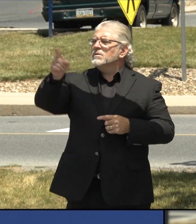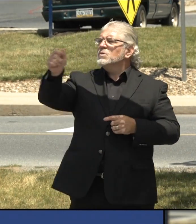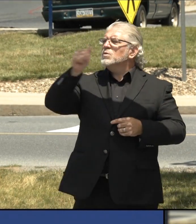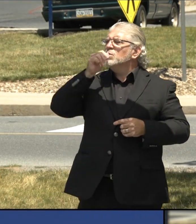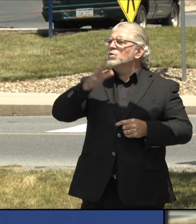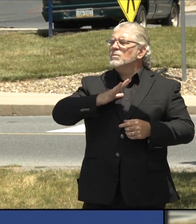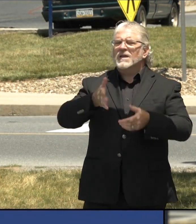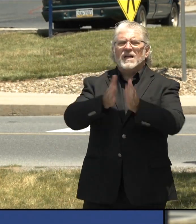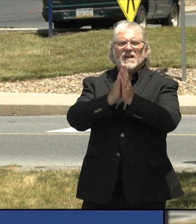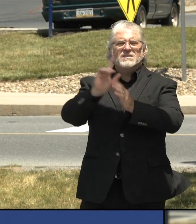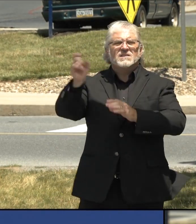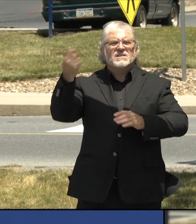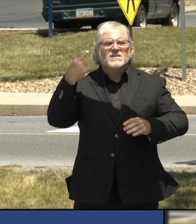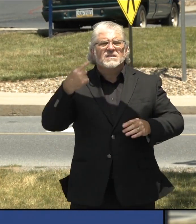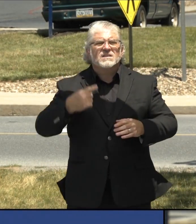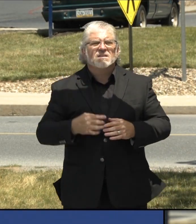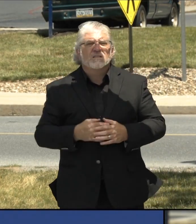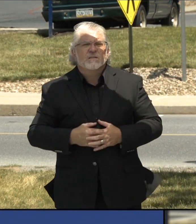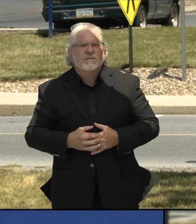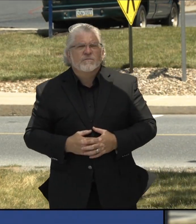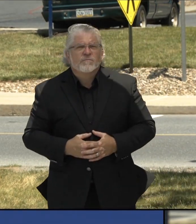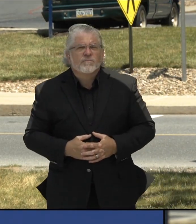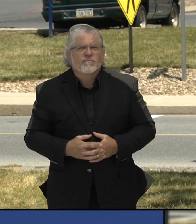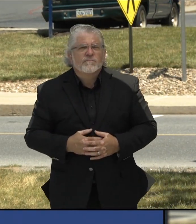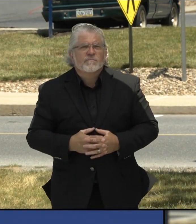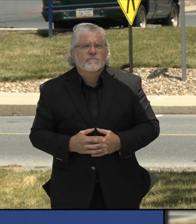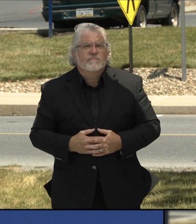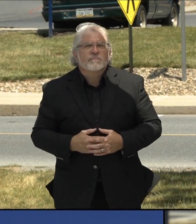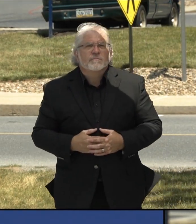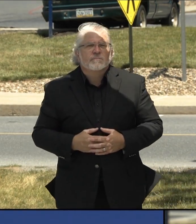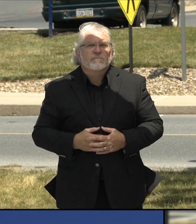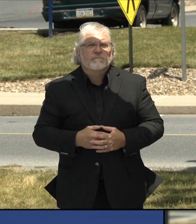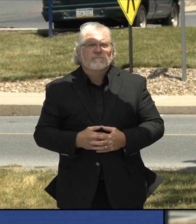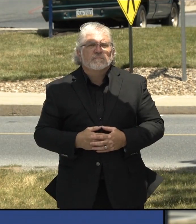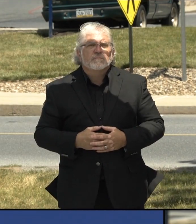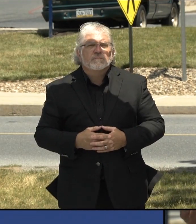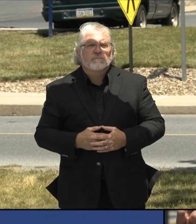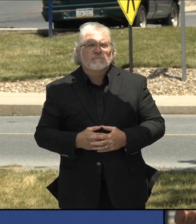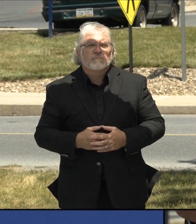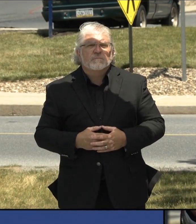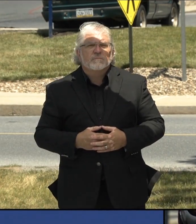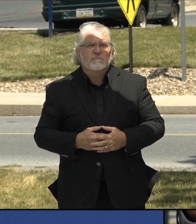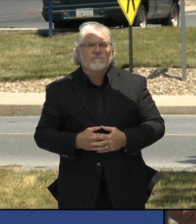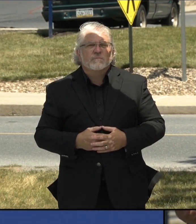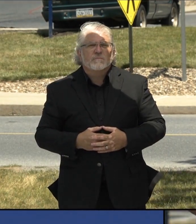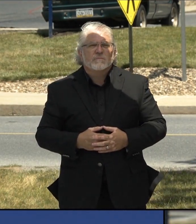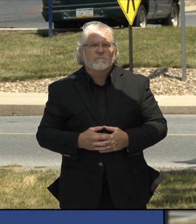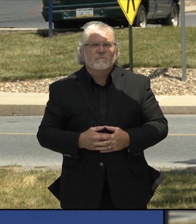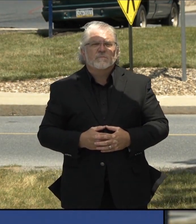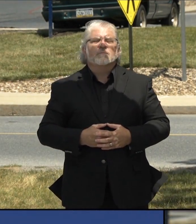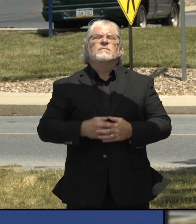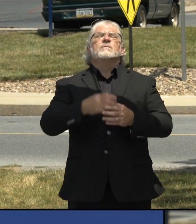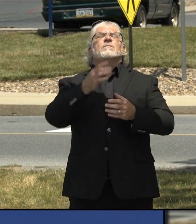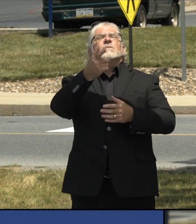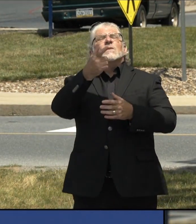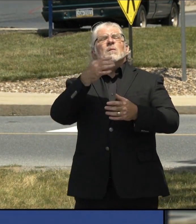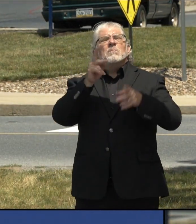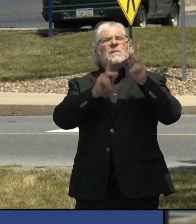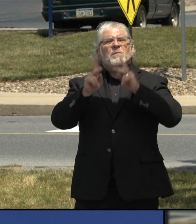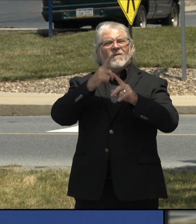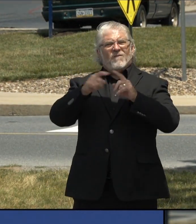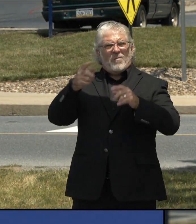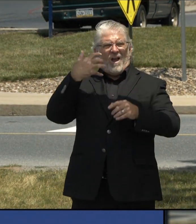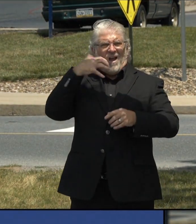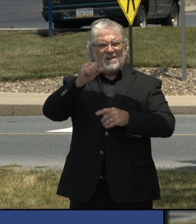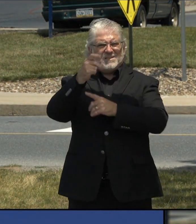people coming from hotspots such as Florida, Arizona? Yeah, New York, New Jersey and Connecticut, I guess, have